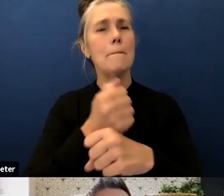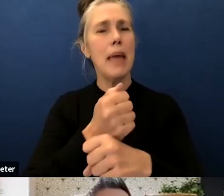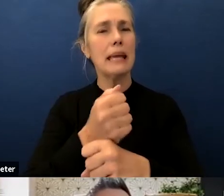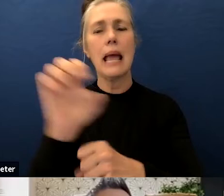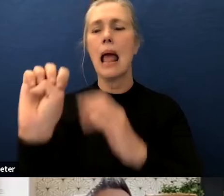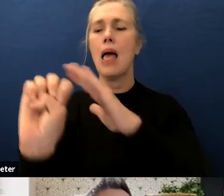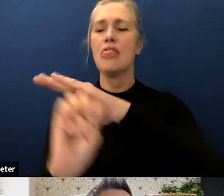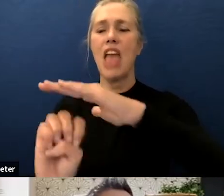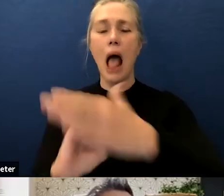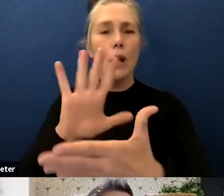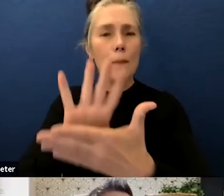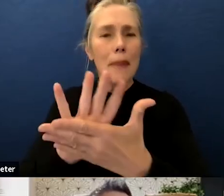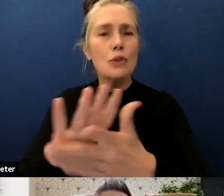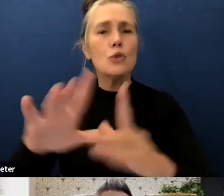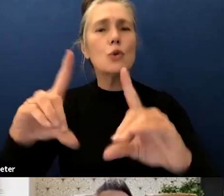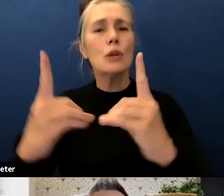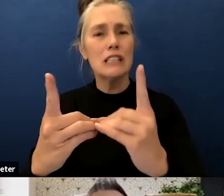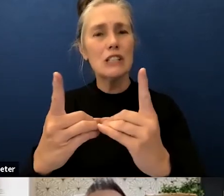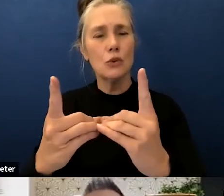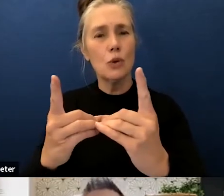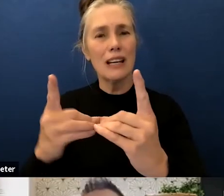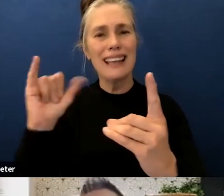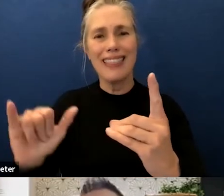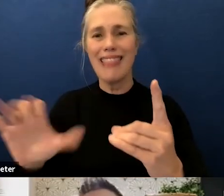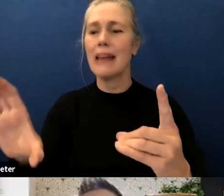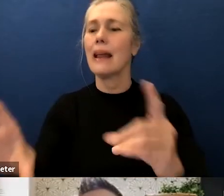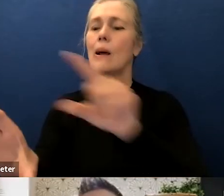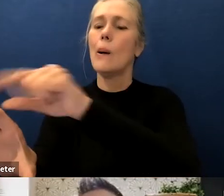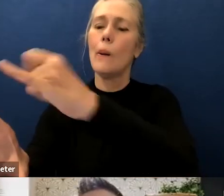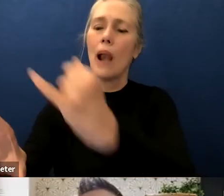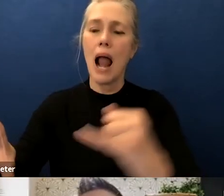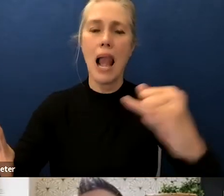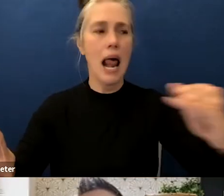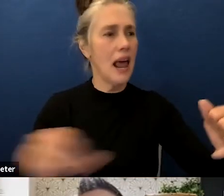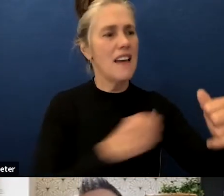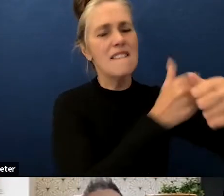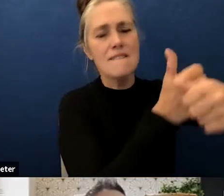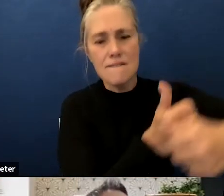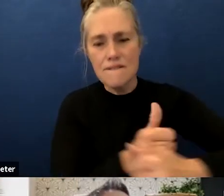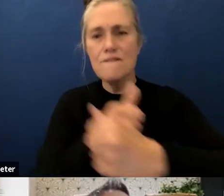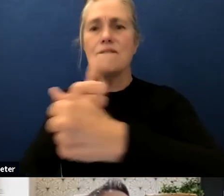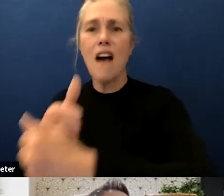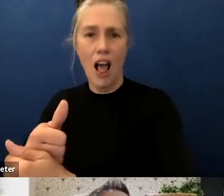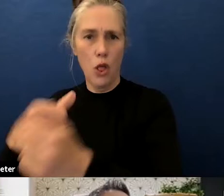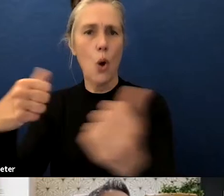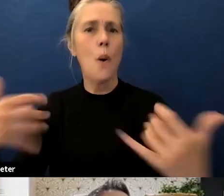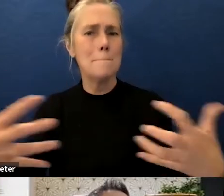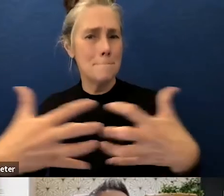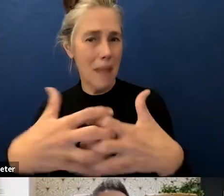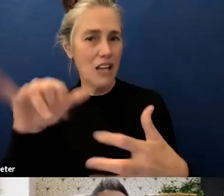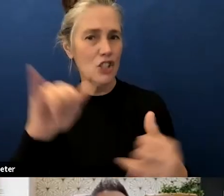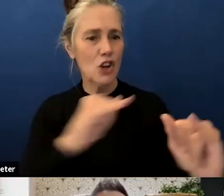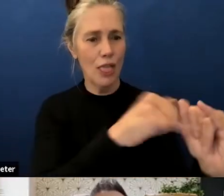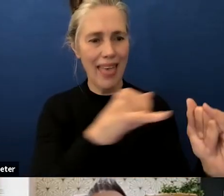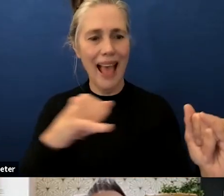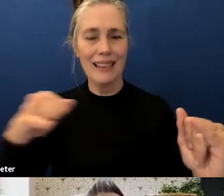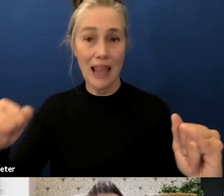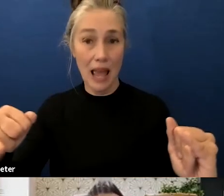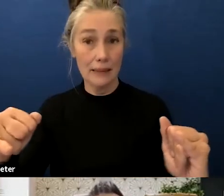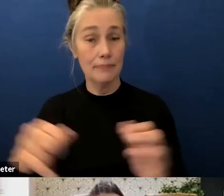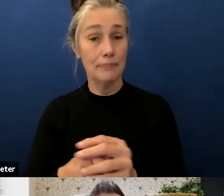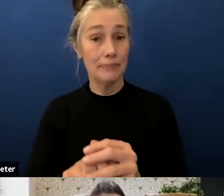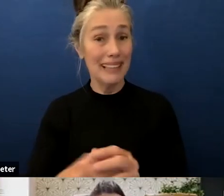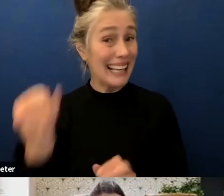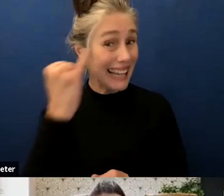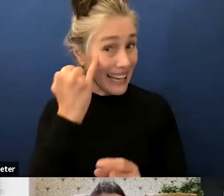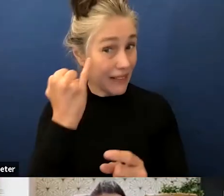so um that was the main theme from there there was a lot of support for that scenario now under that scenario what